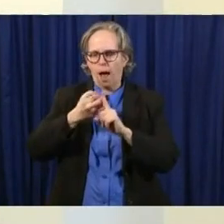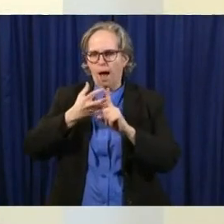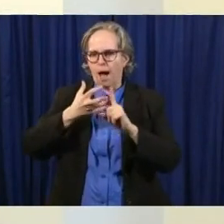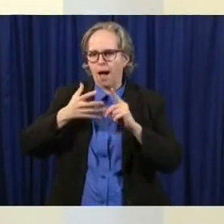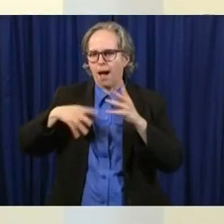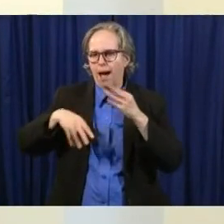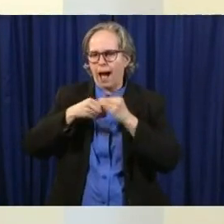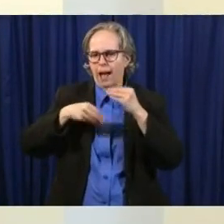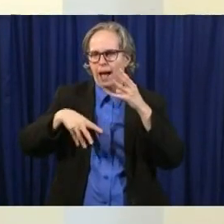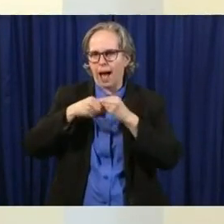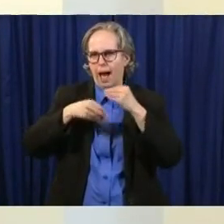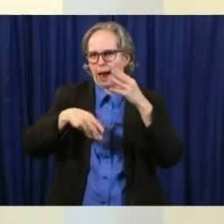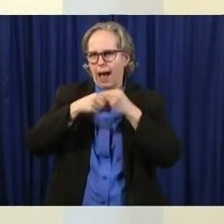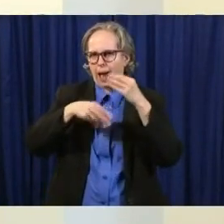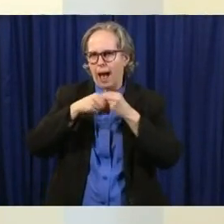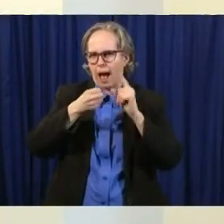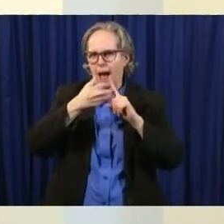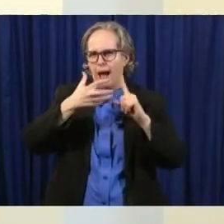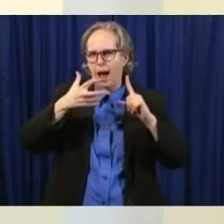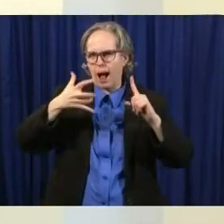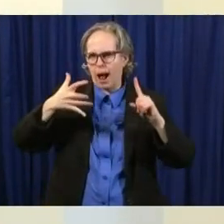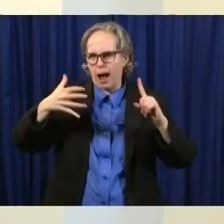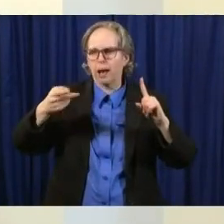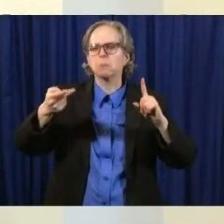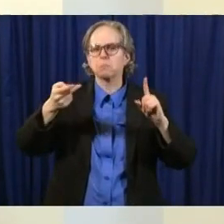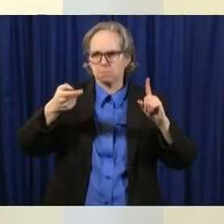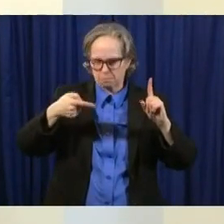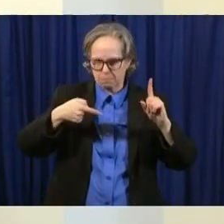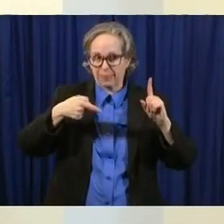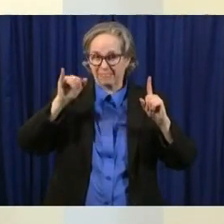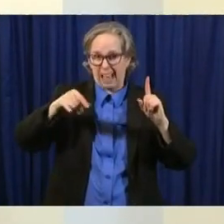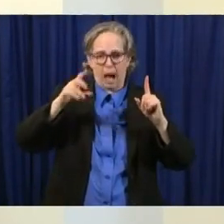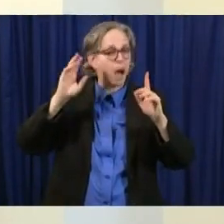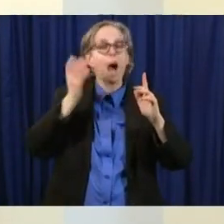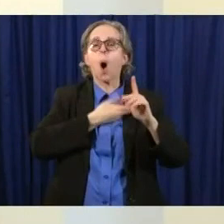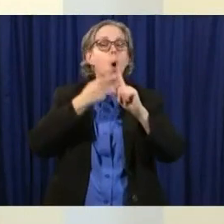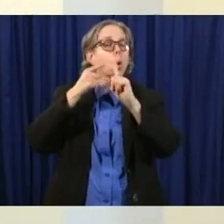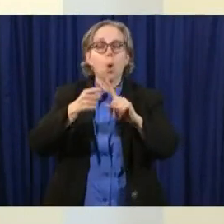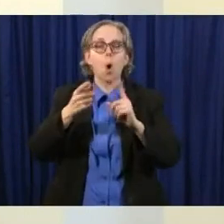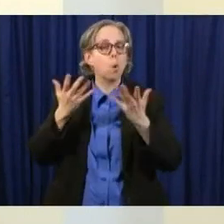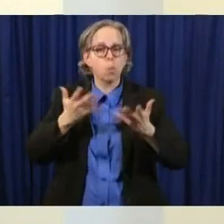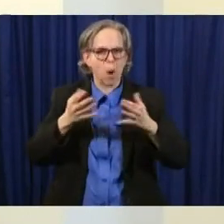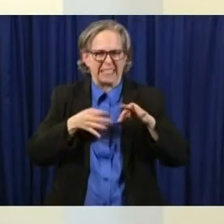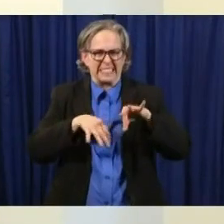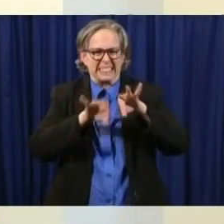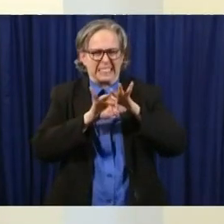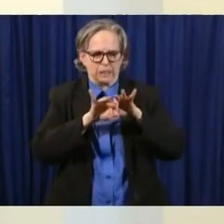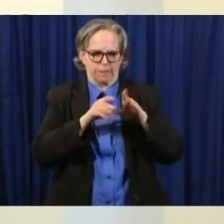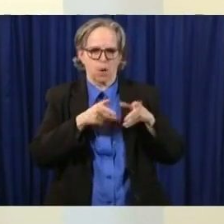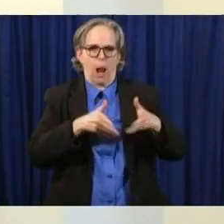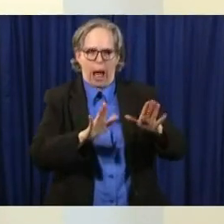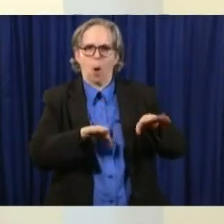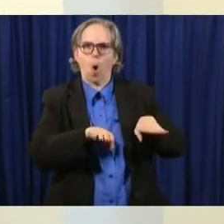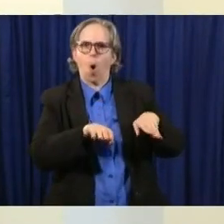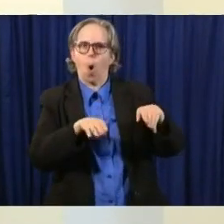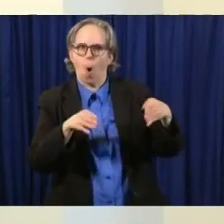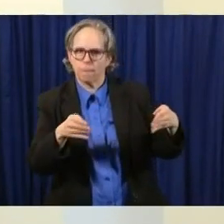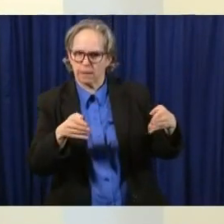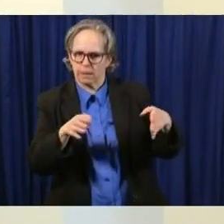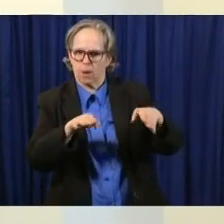that make our lives whole and and increase our productivity and keep things maximally going